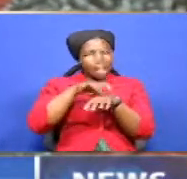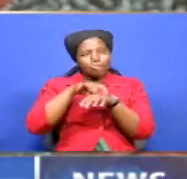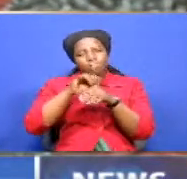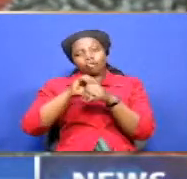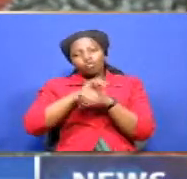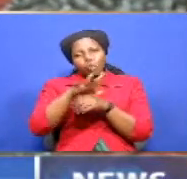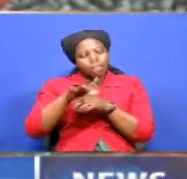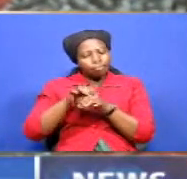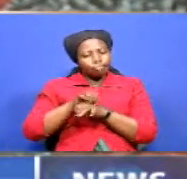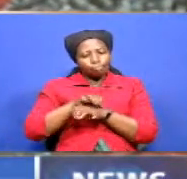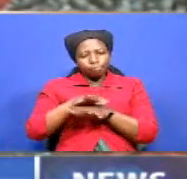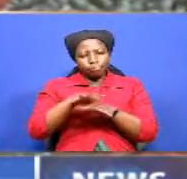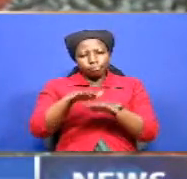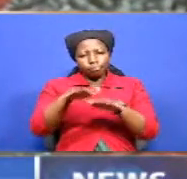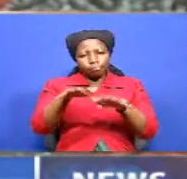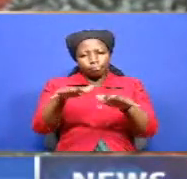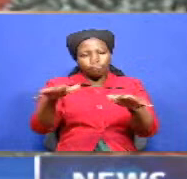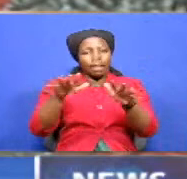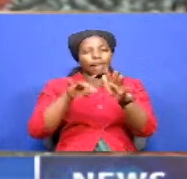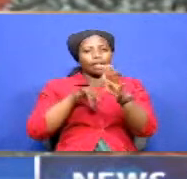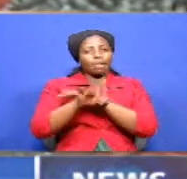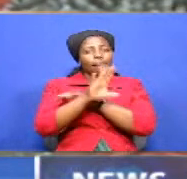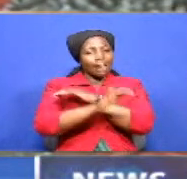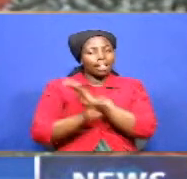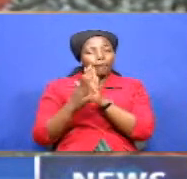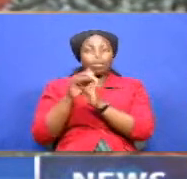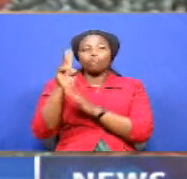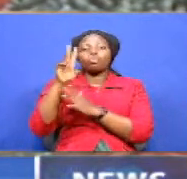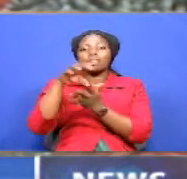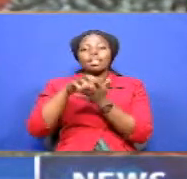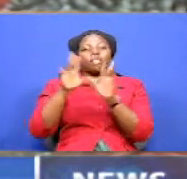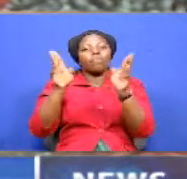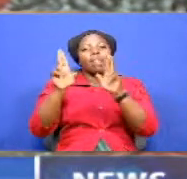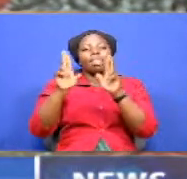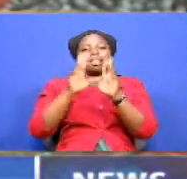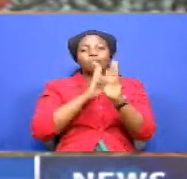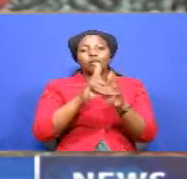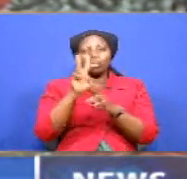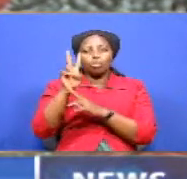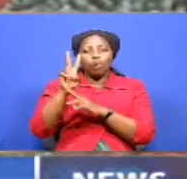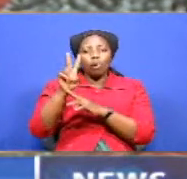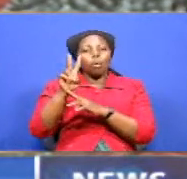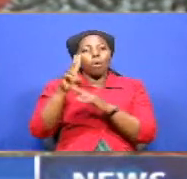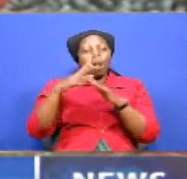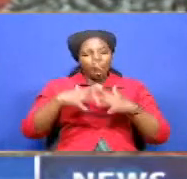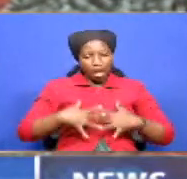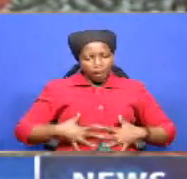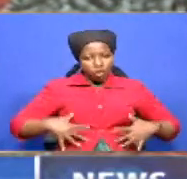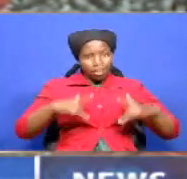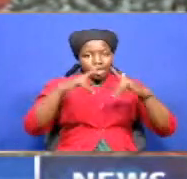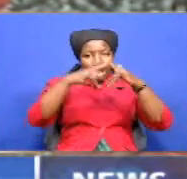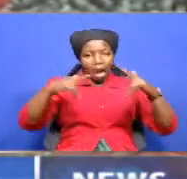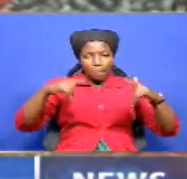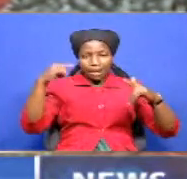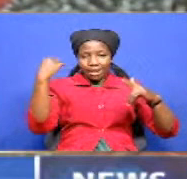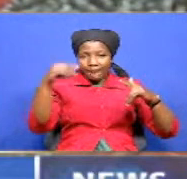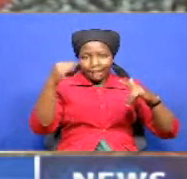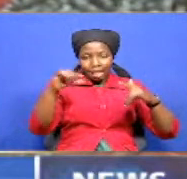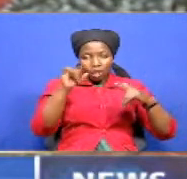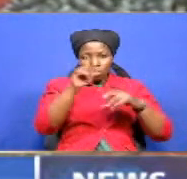across the country with two cases already reported at two refugee camps in Garissa. But how do you protect